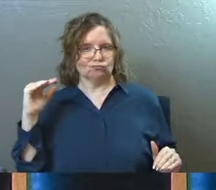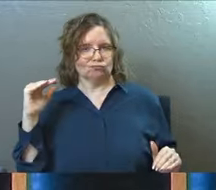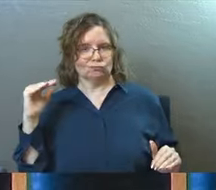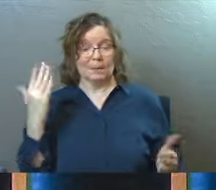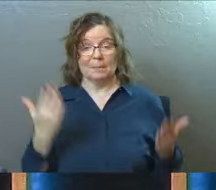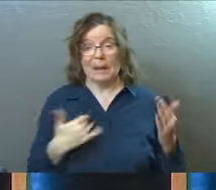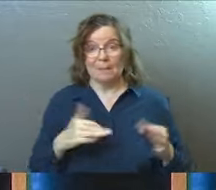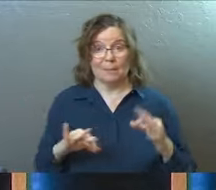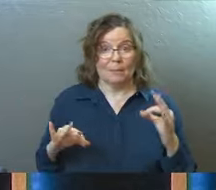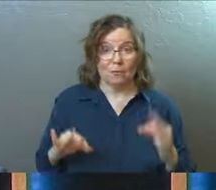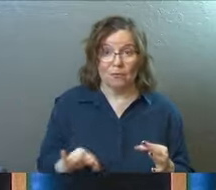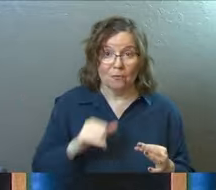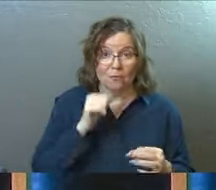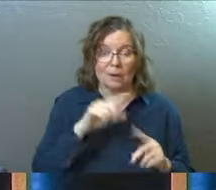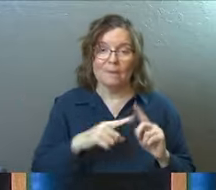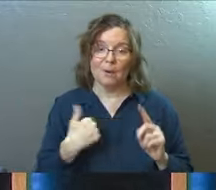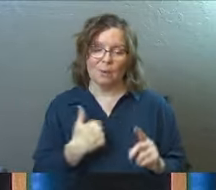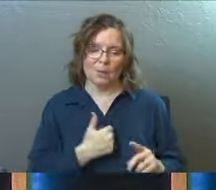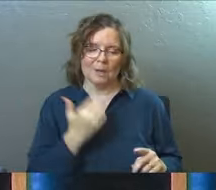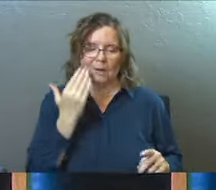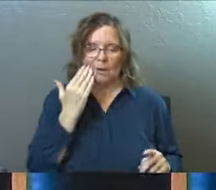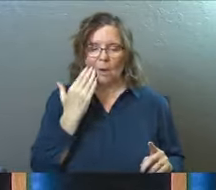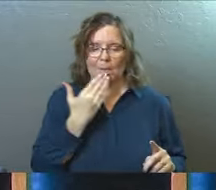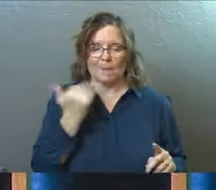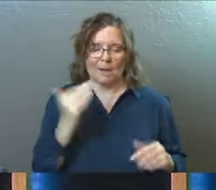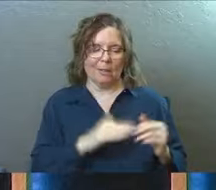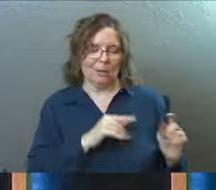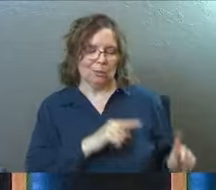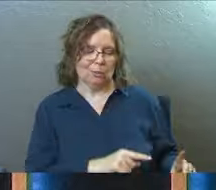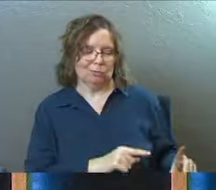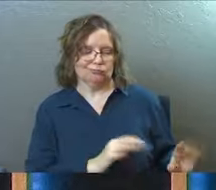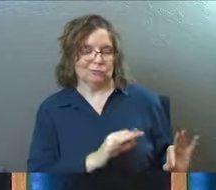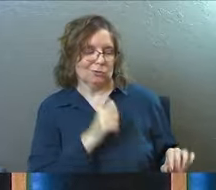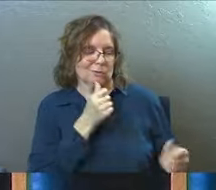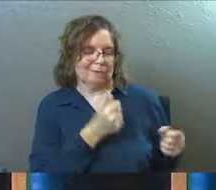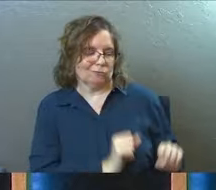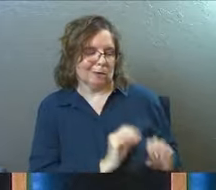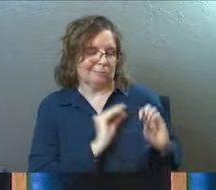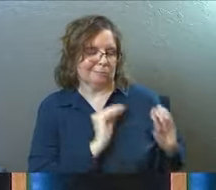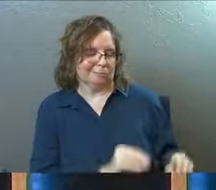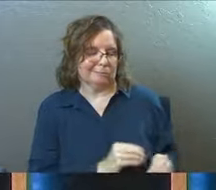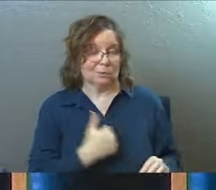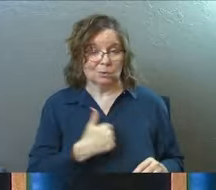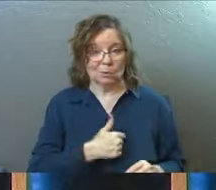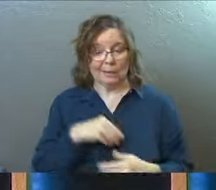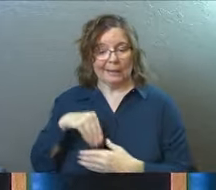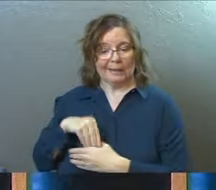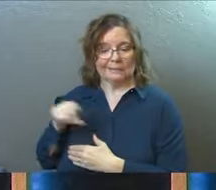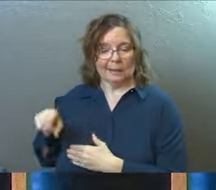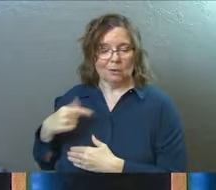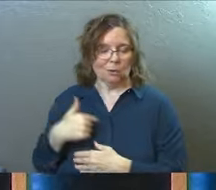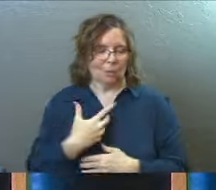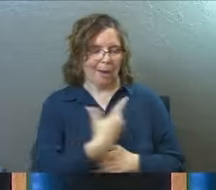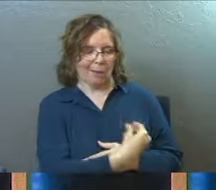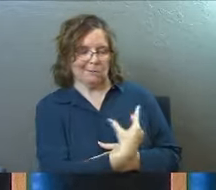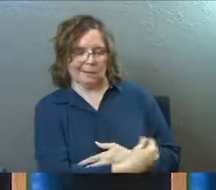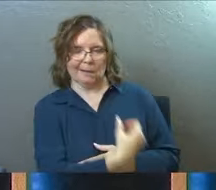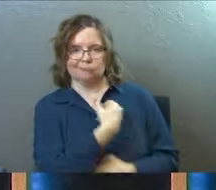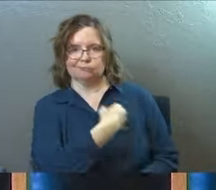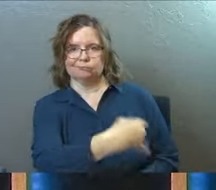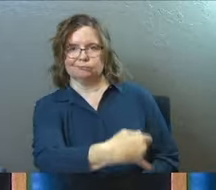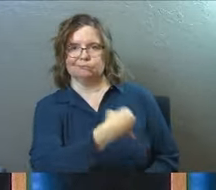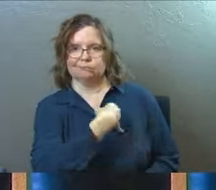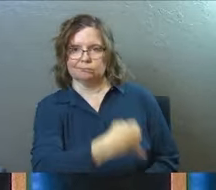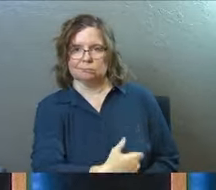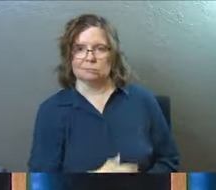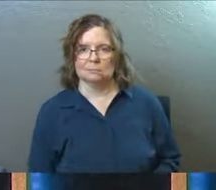Maybe we're not perfect at it, but at least we know him better than you and you're not even trying. So we're on the inside and you're on the outside and there's